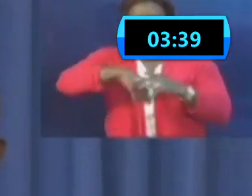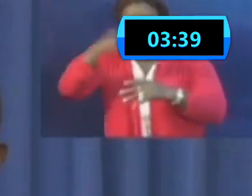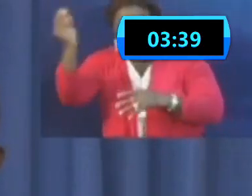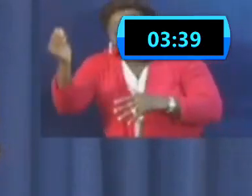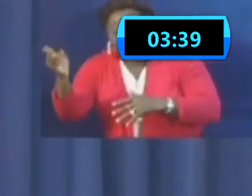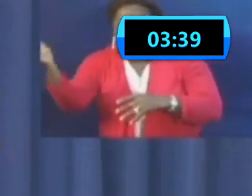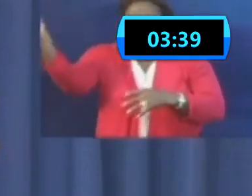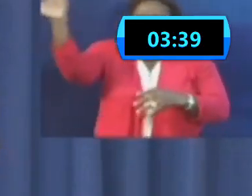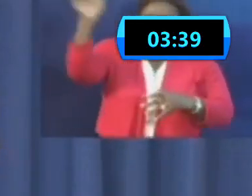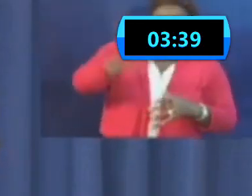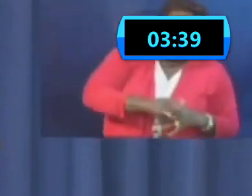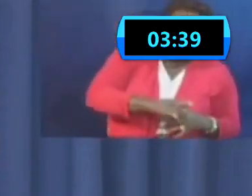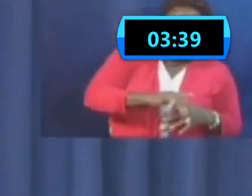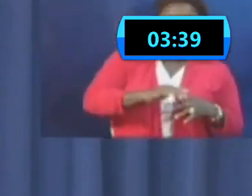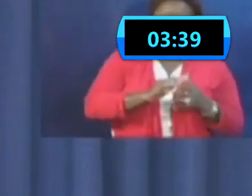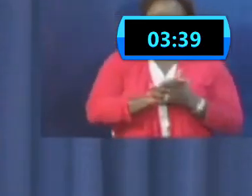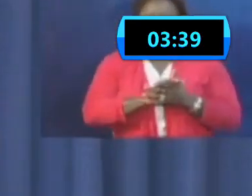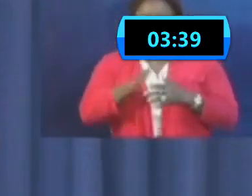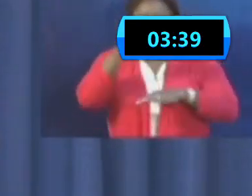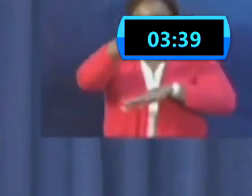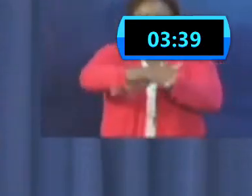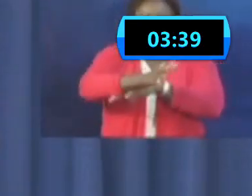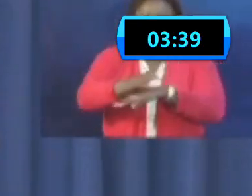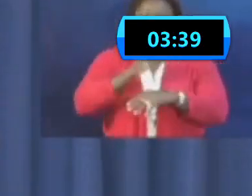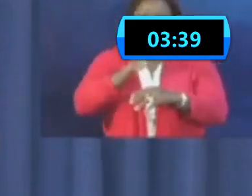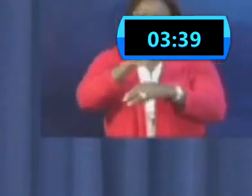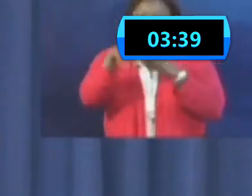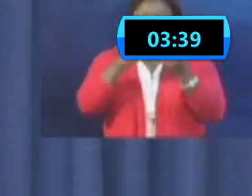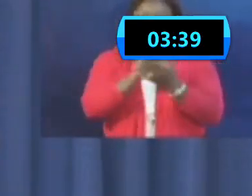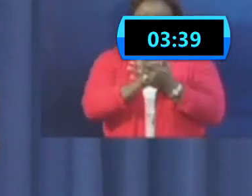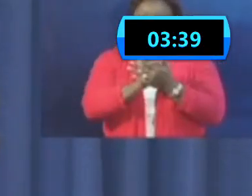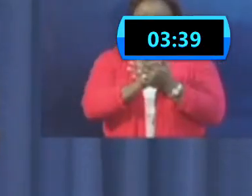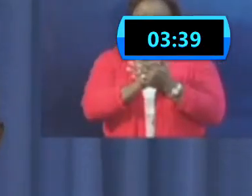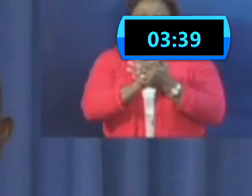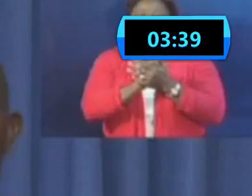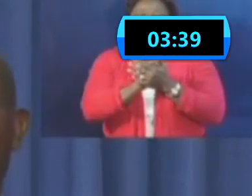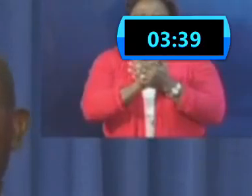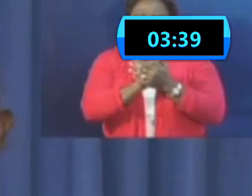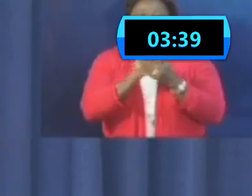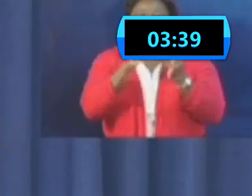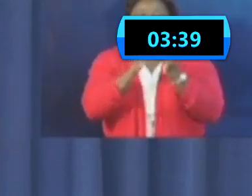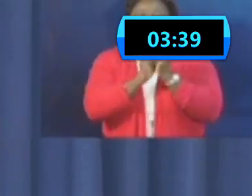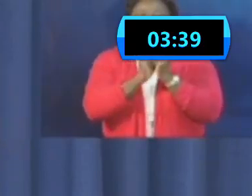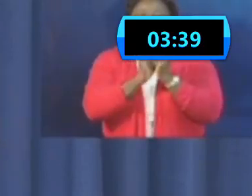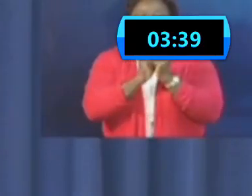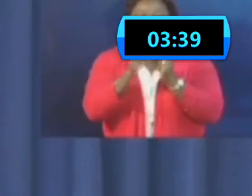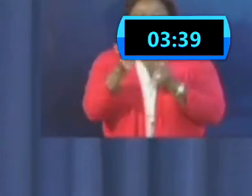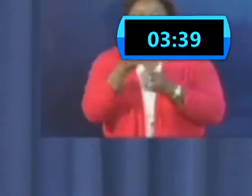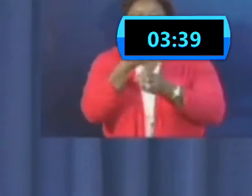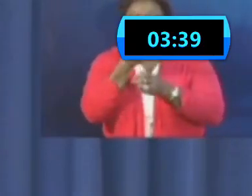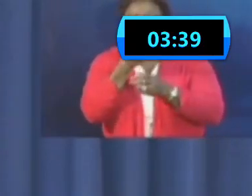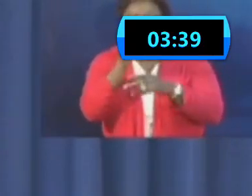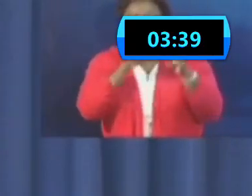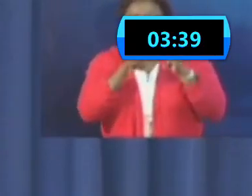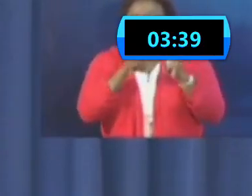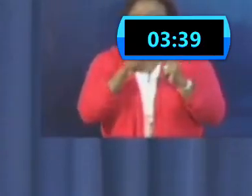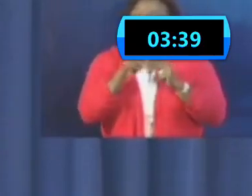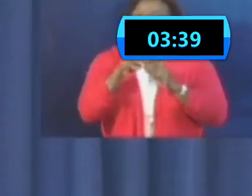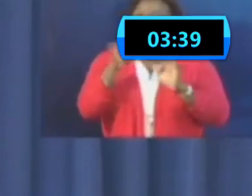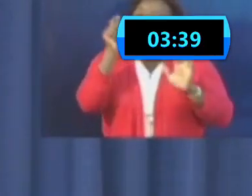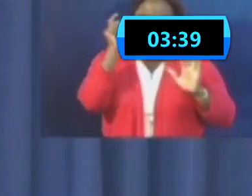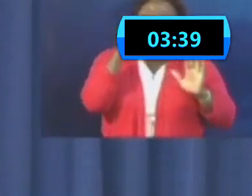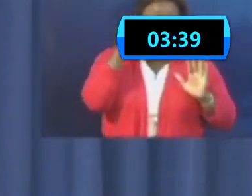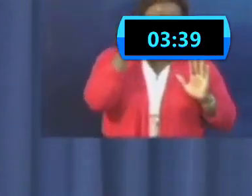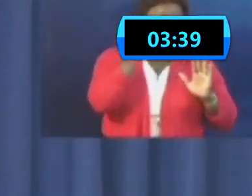so on we will work that with the objective being to get as many people who are domiciled in Trindad and Tobago